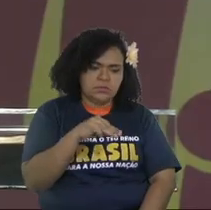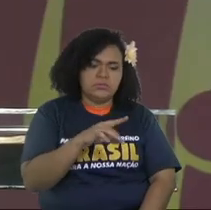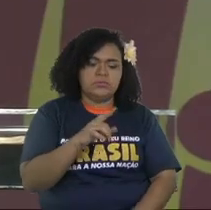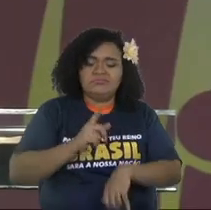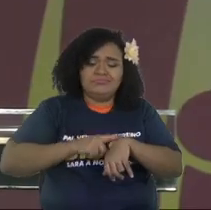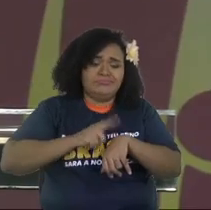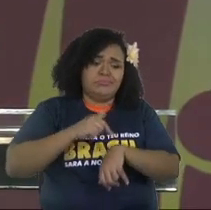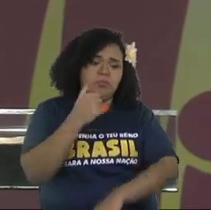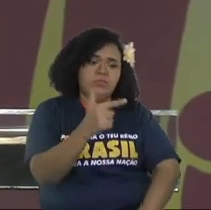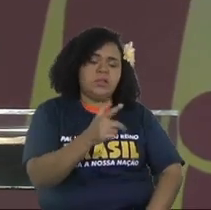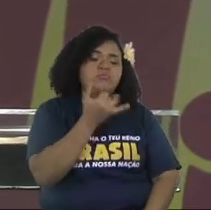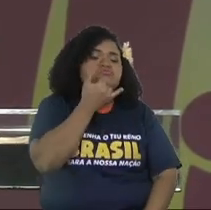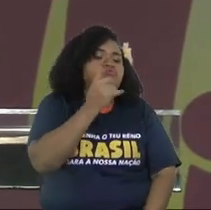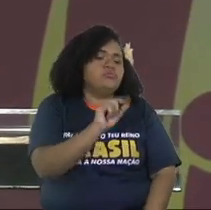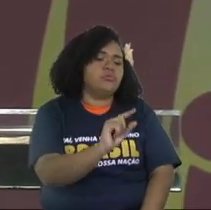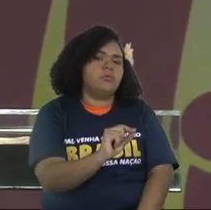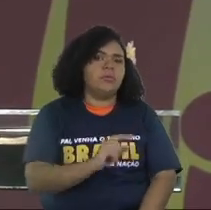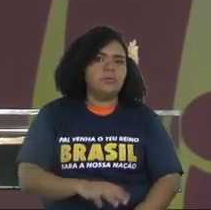time for him.